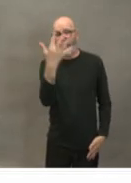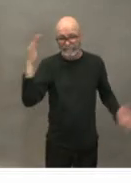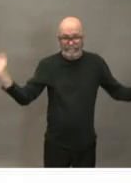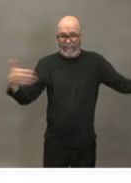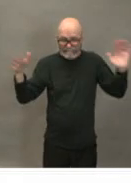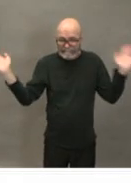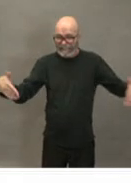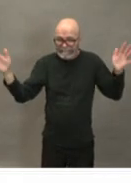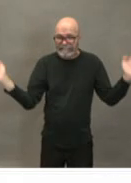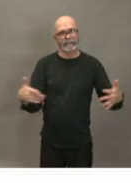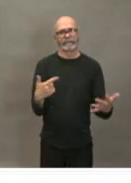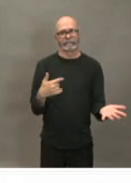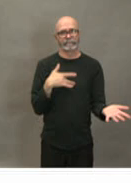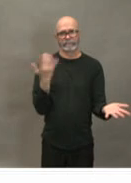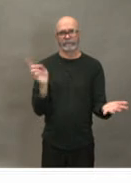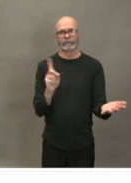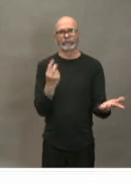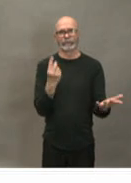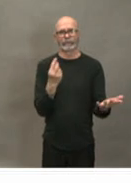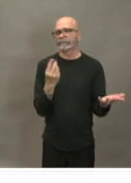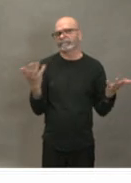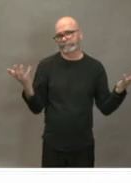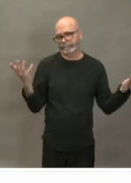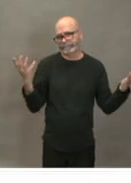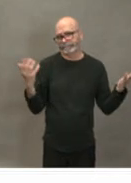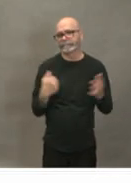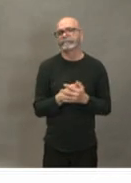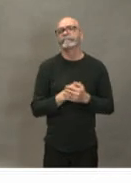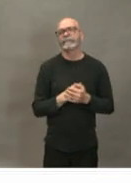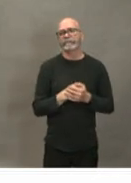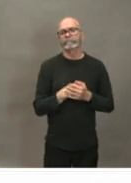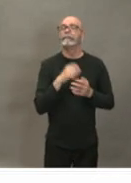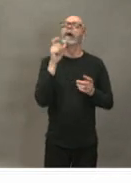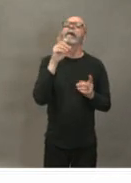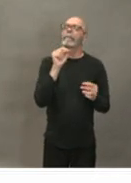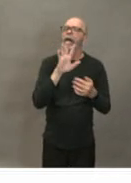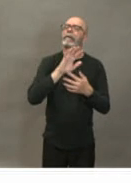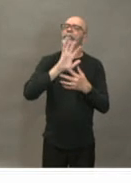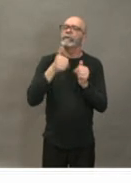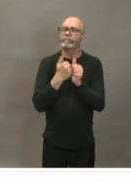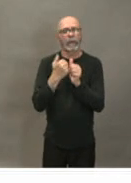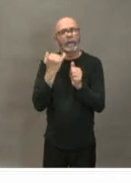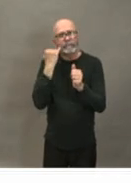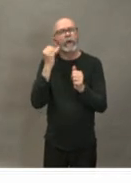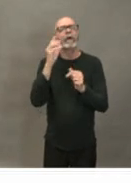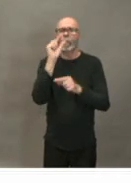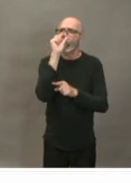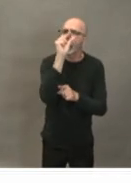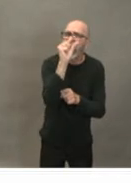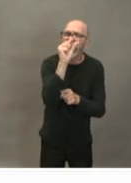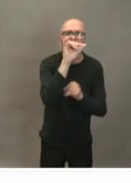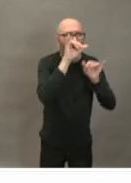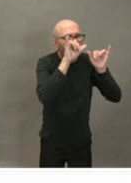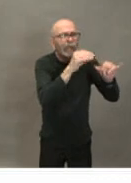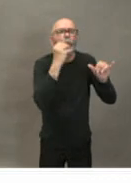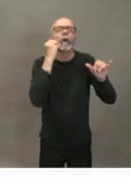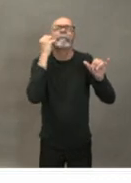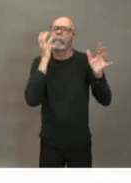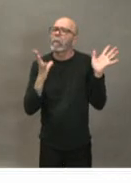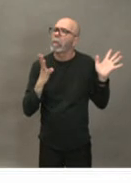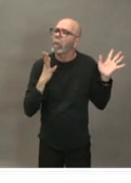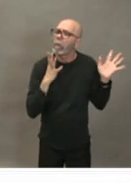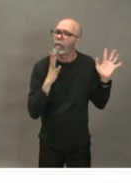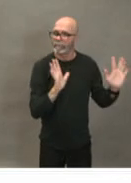take some reasonable steps that you may be at home for a bit of time so things like we're asking people make sure that you have a good supply of your prescription